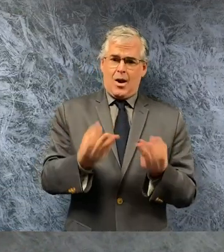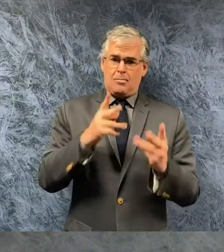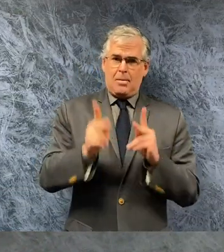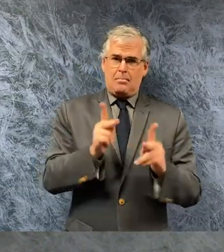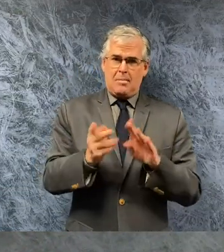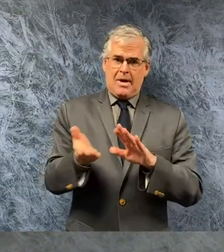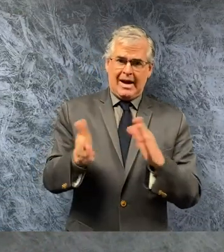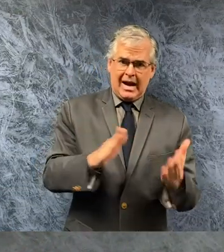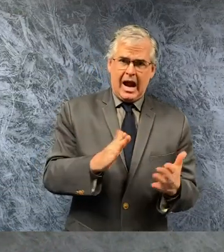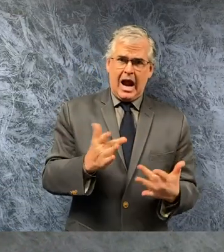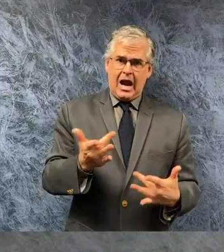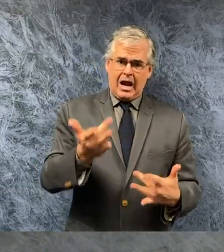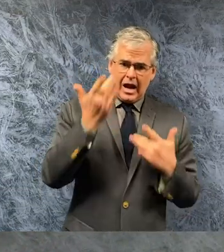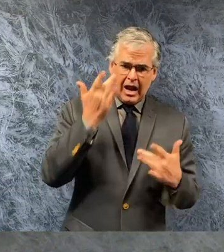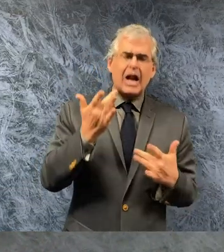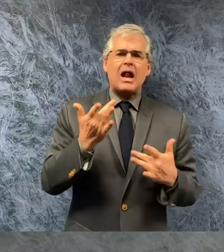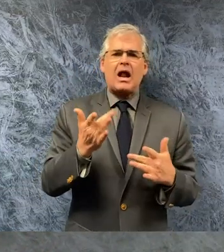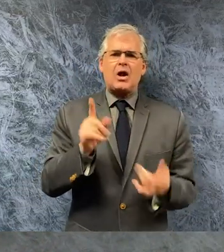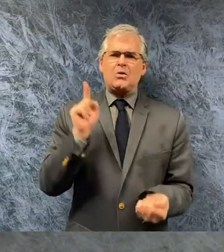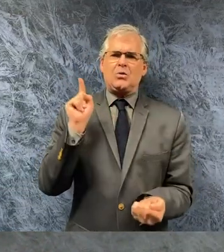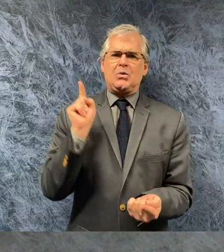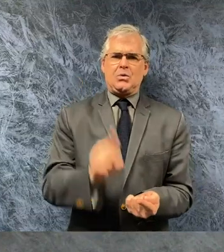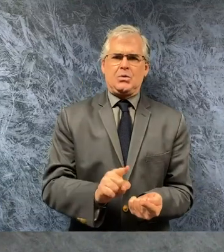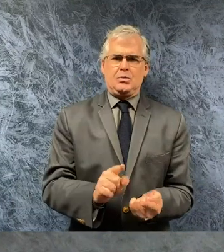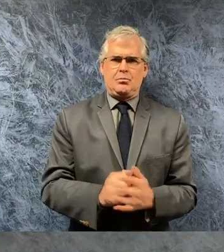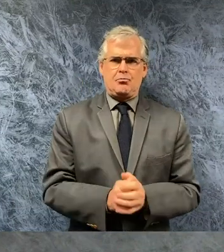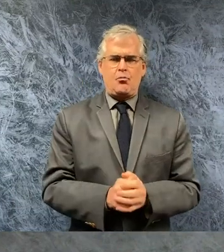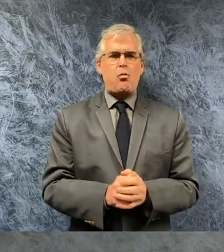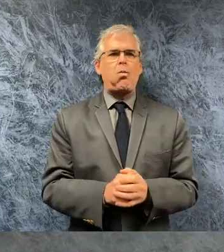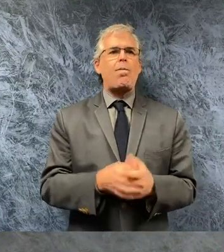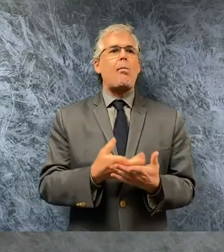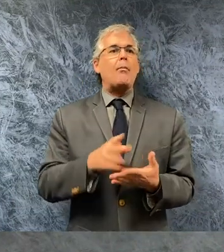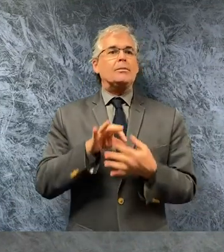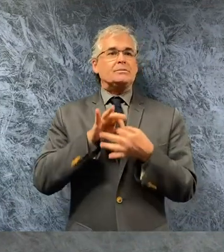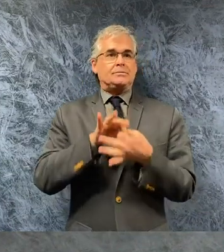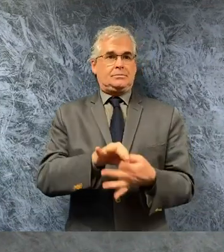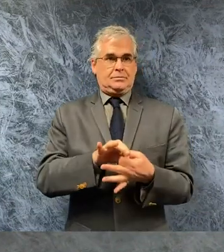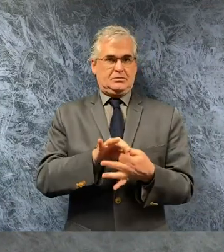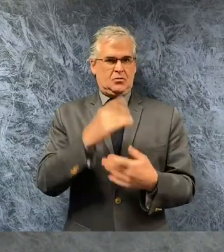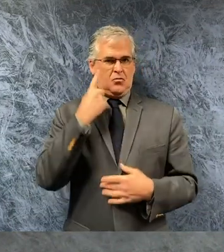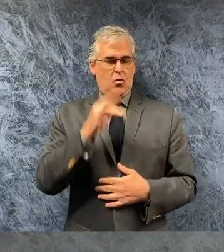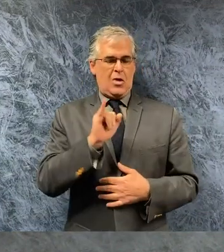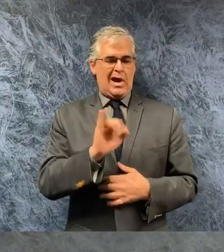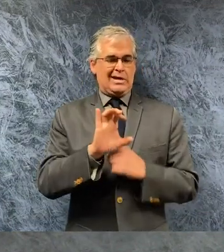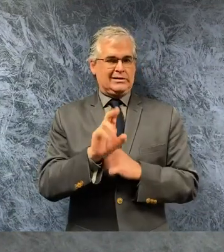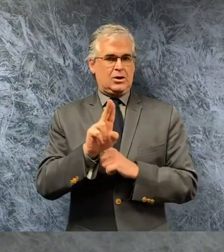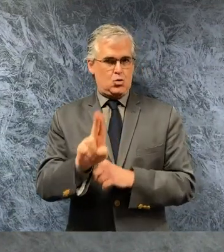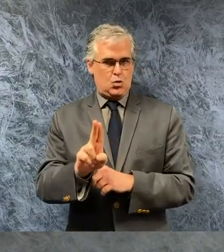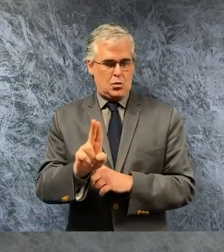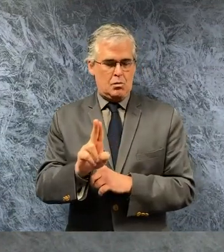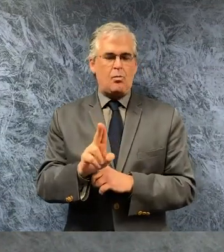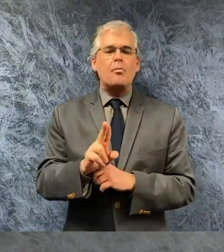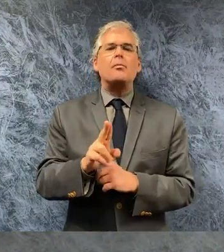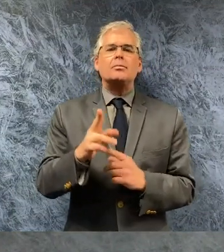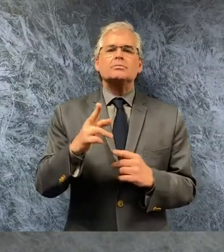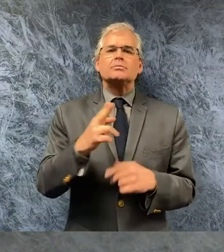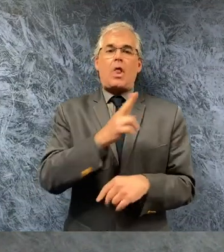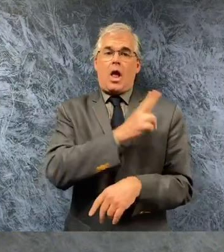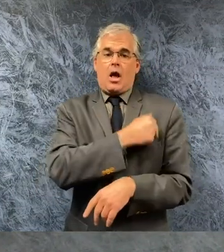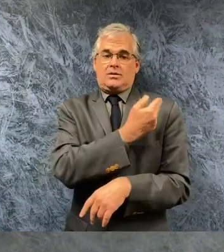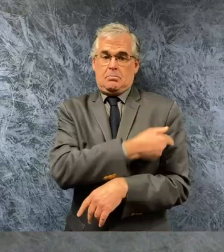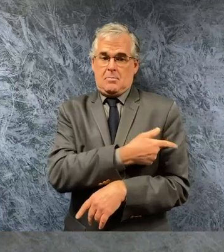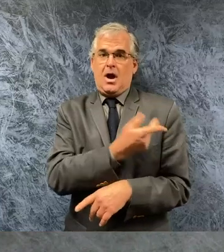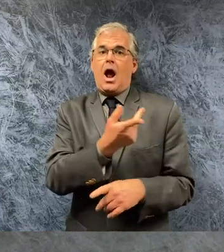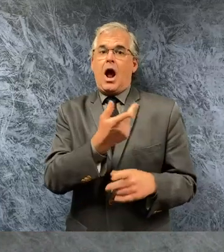terms of the acute command acute care demands statewide hospitalizations have been stable at 62 percent of the